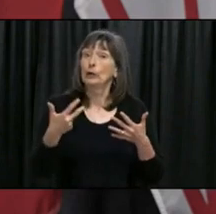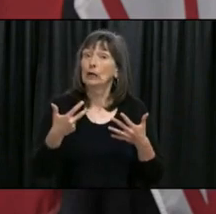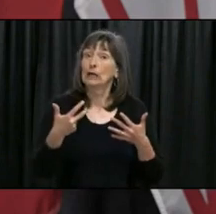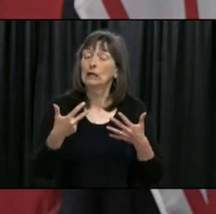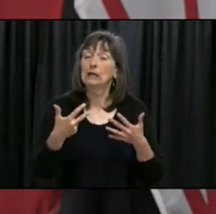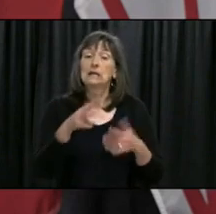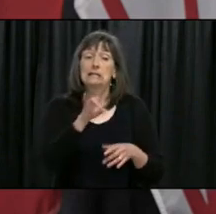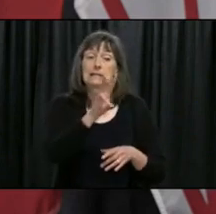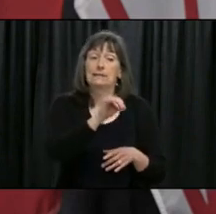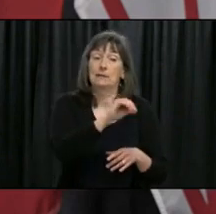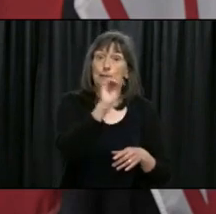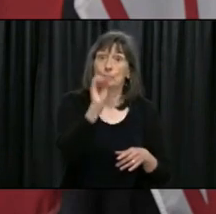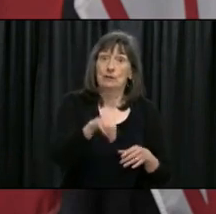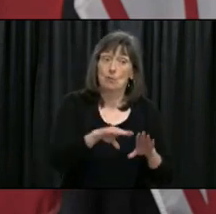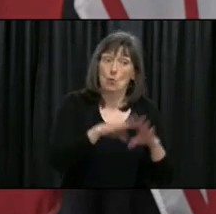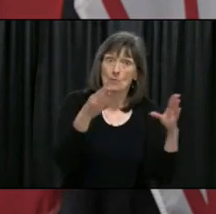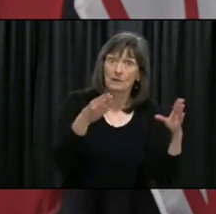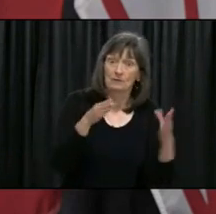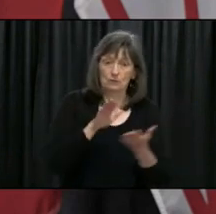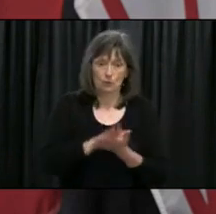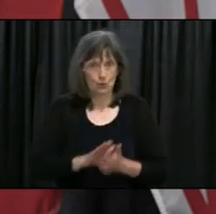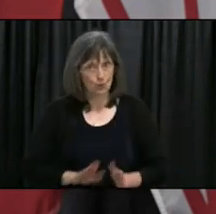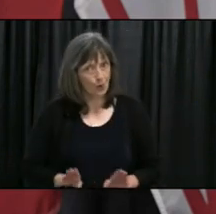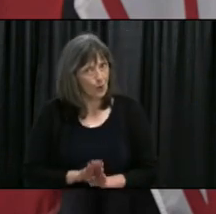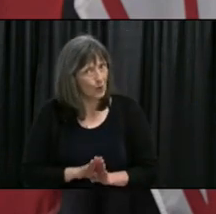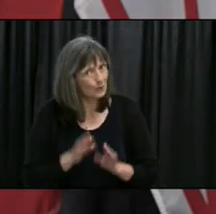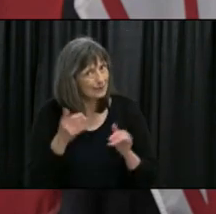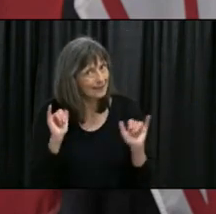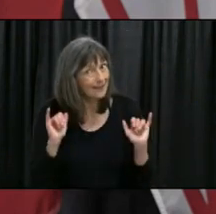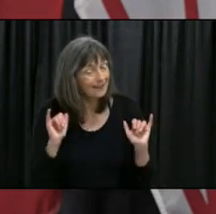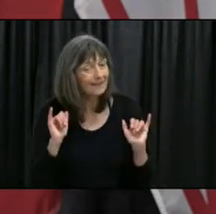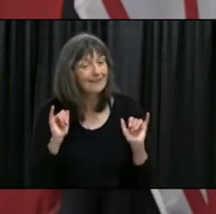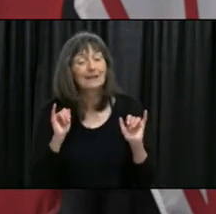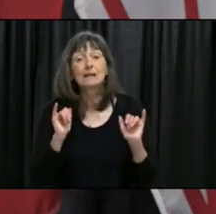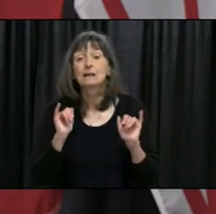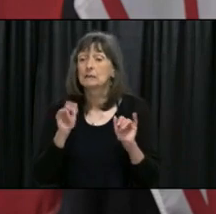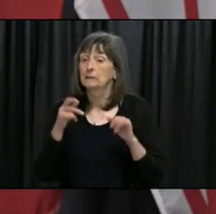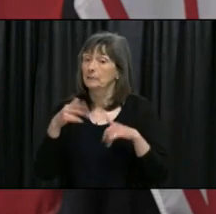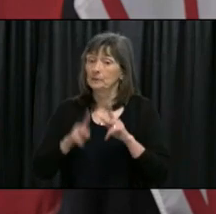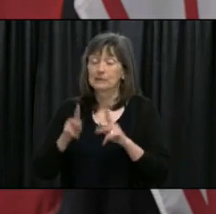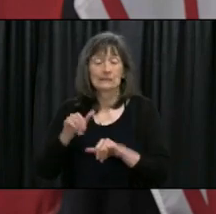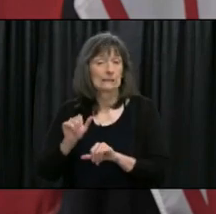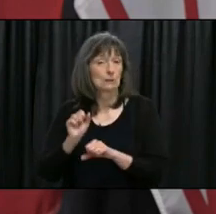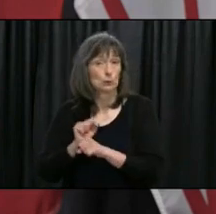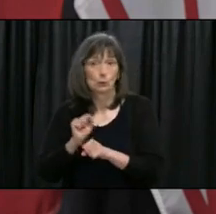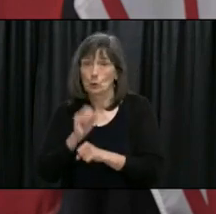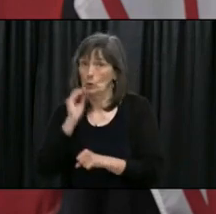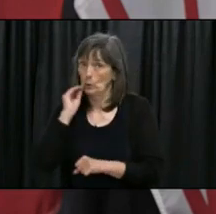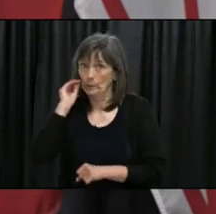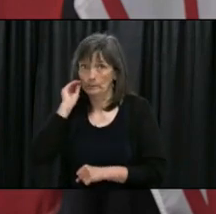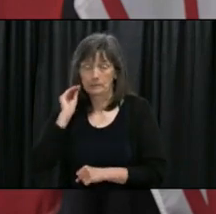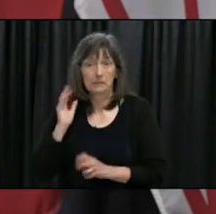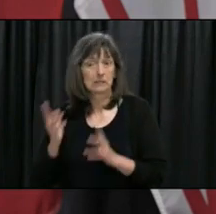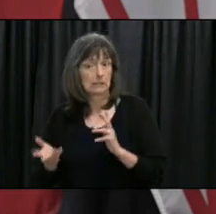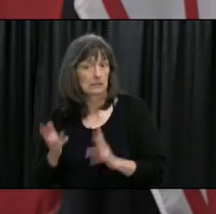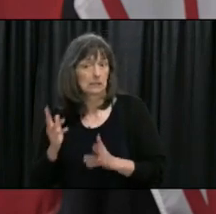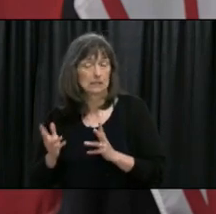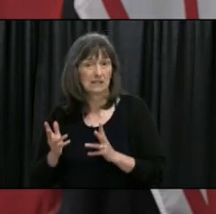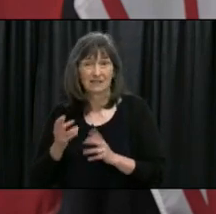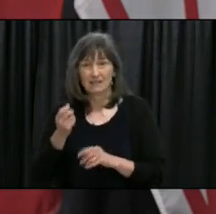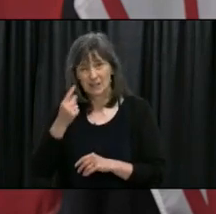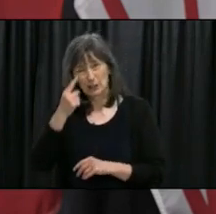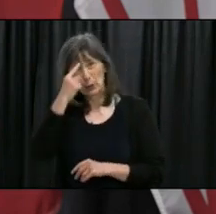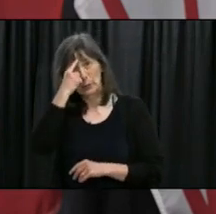to 70% schools are closed and so right now that as people work from home you know if you were pre-COVID